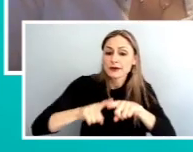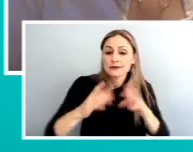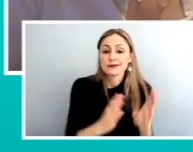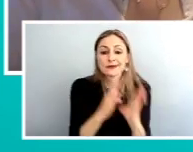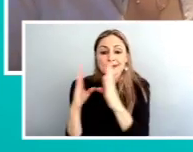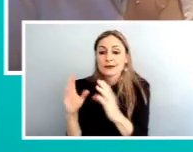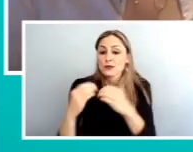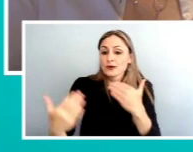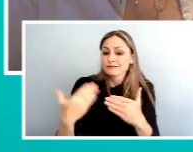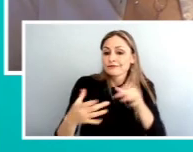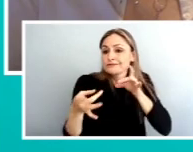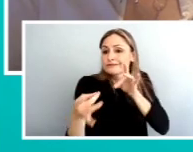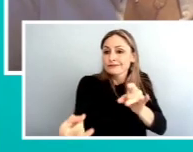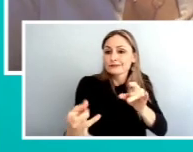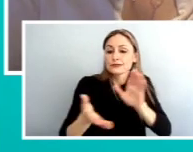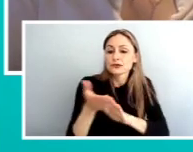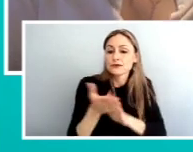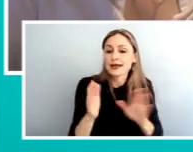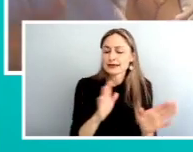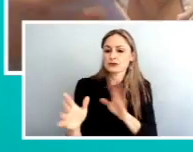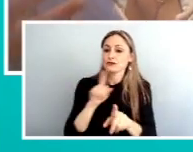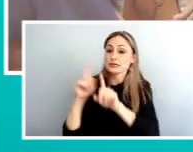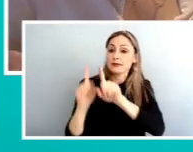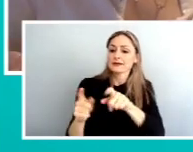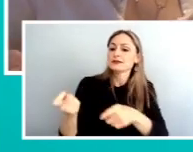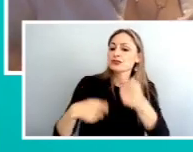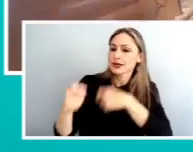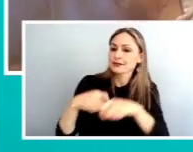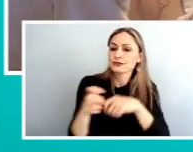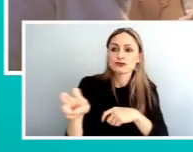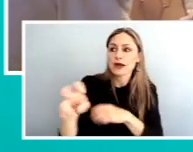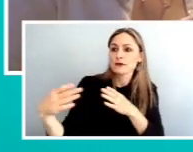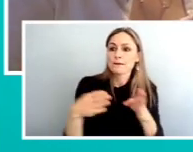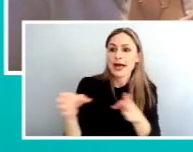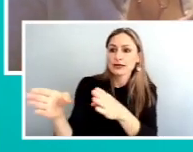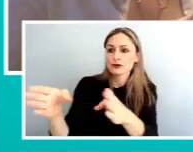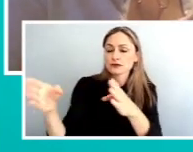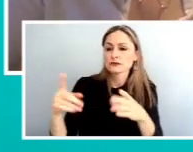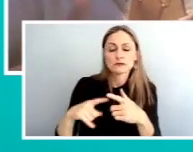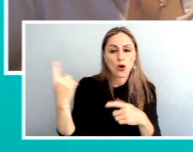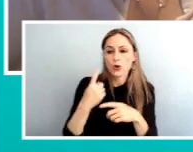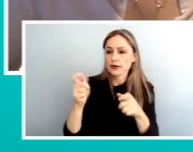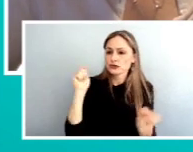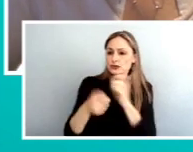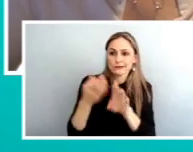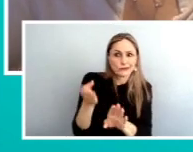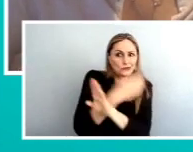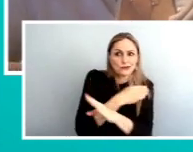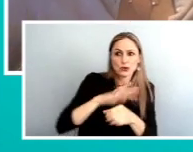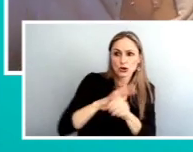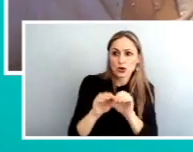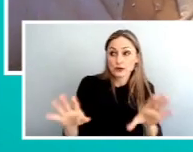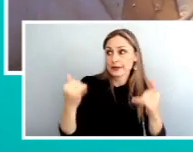and then respond to the changing travel patterns. We know that the travel patterns were already changing before COVID, and now that we have COVID,